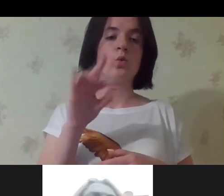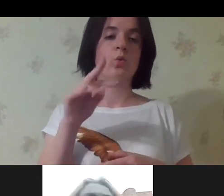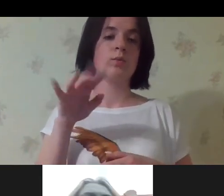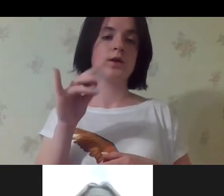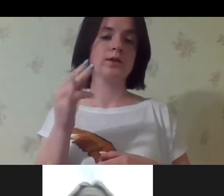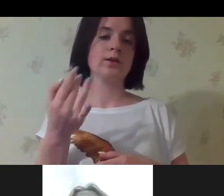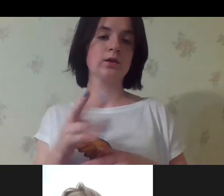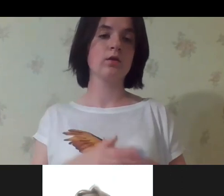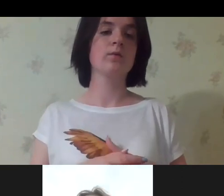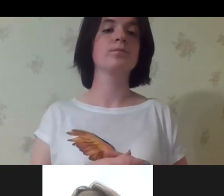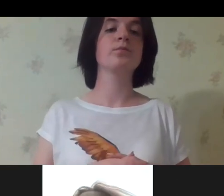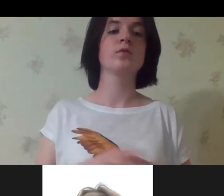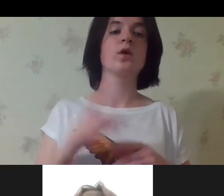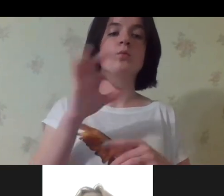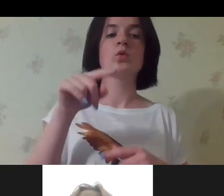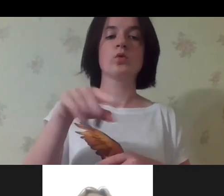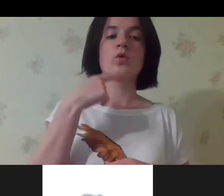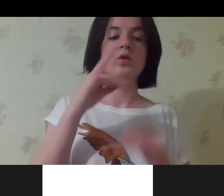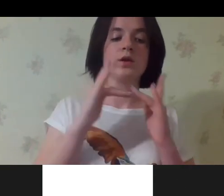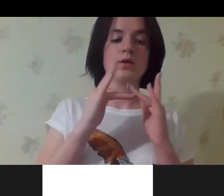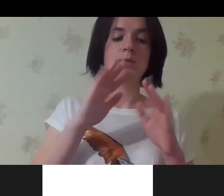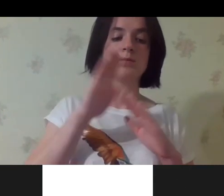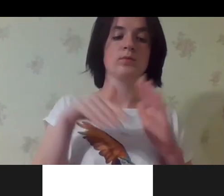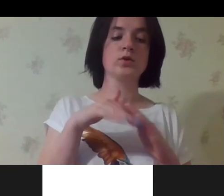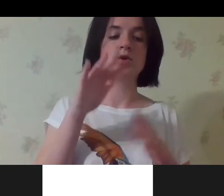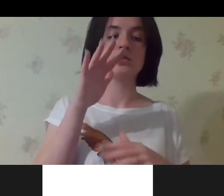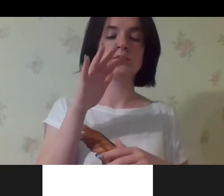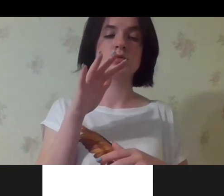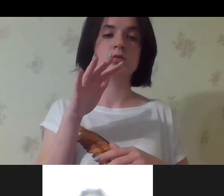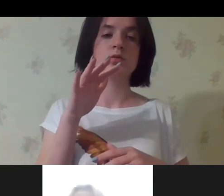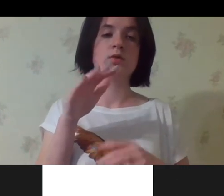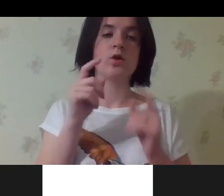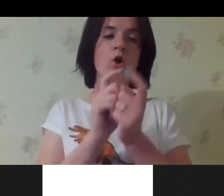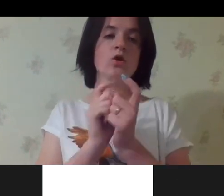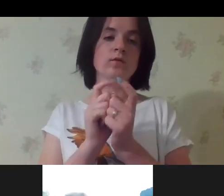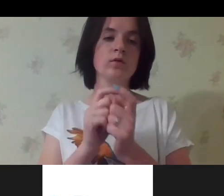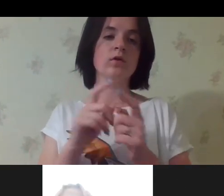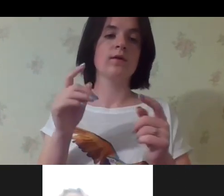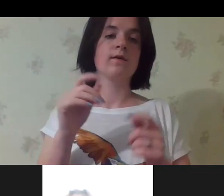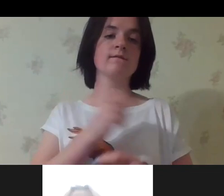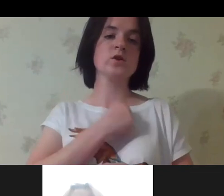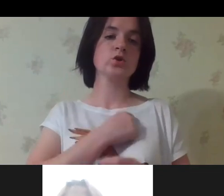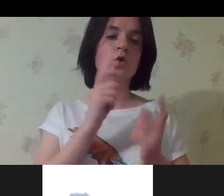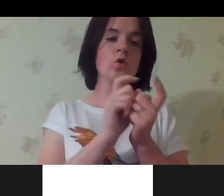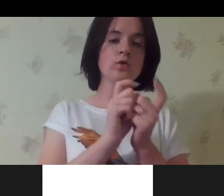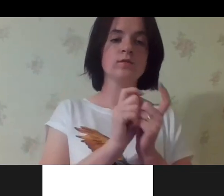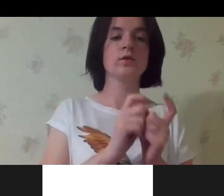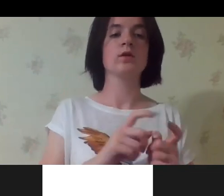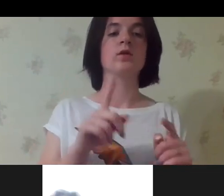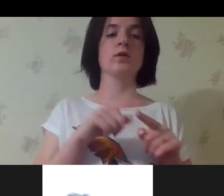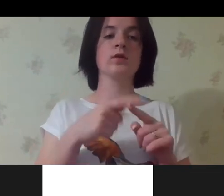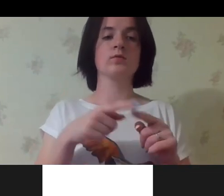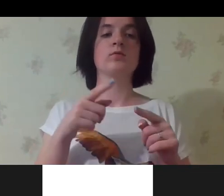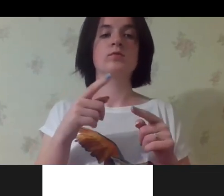idea of the convention. And they're also mentioning the institutions during the